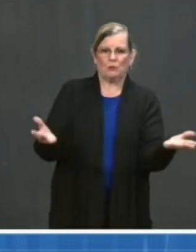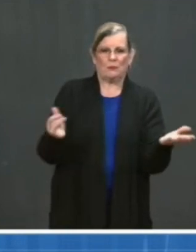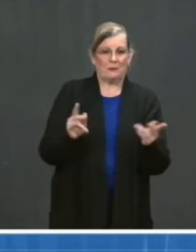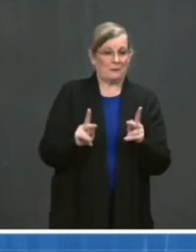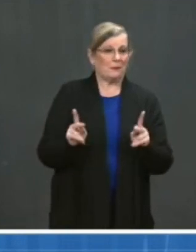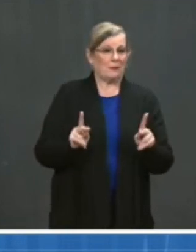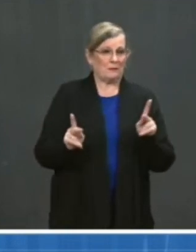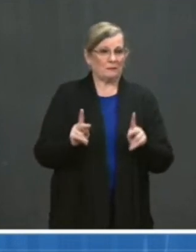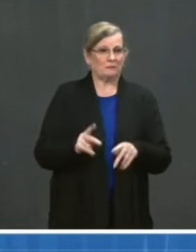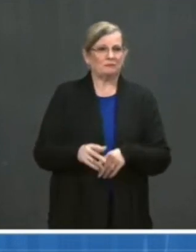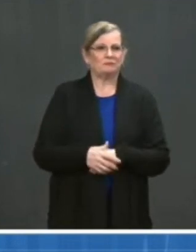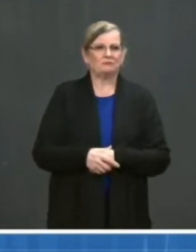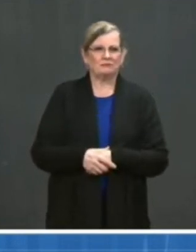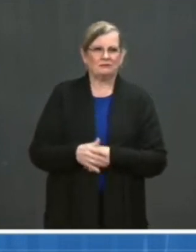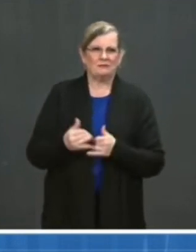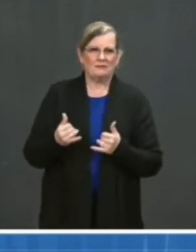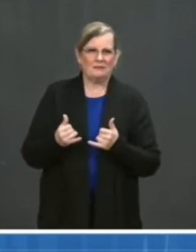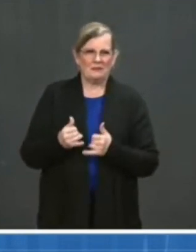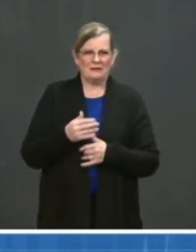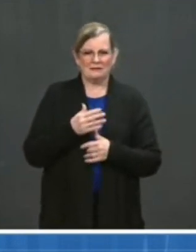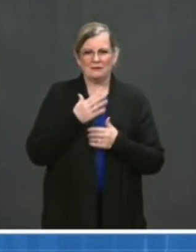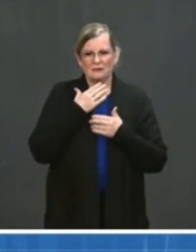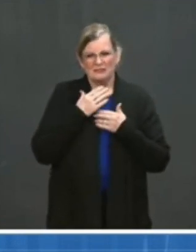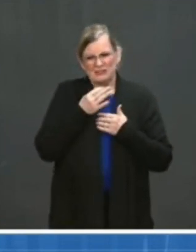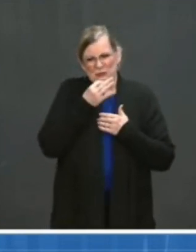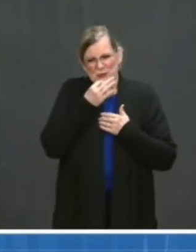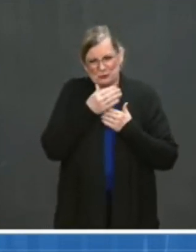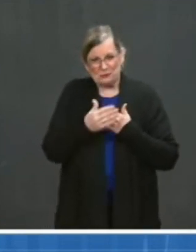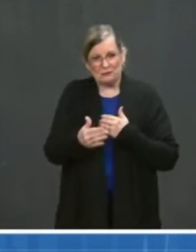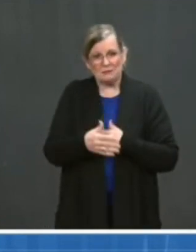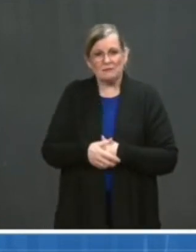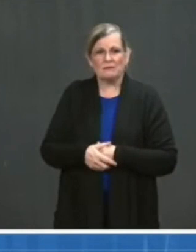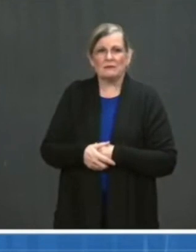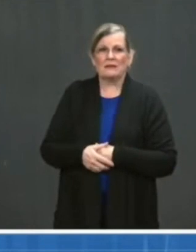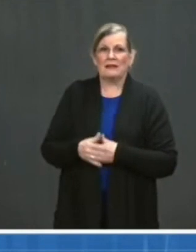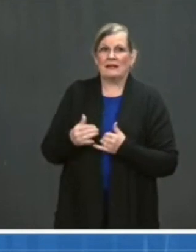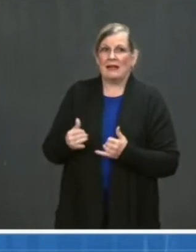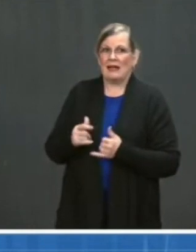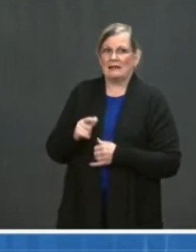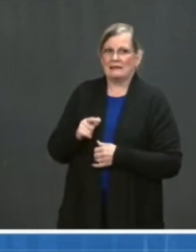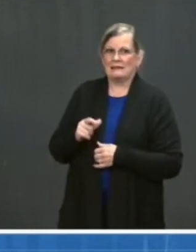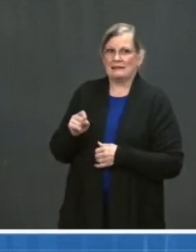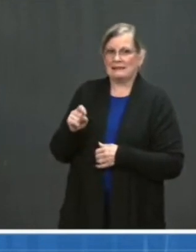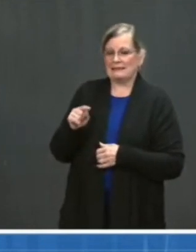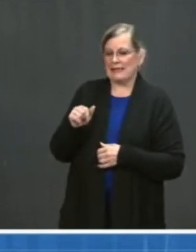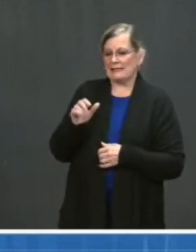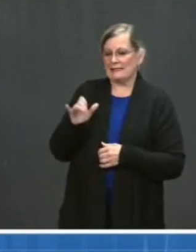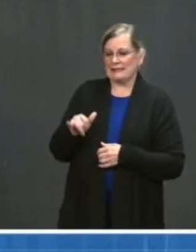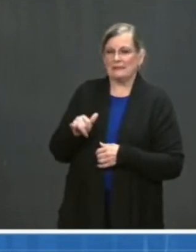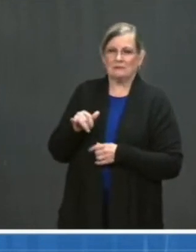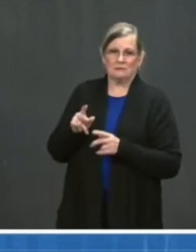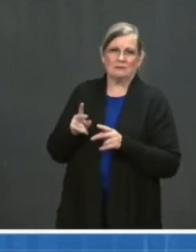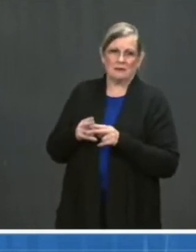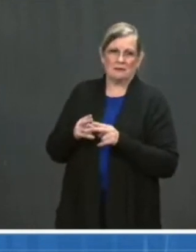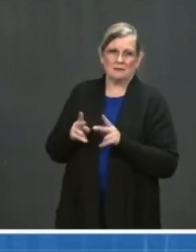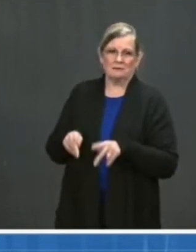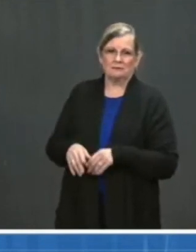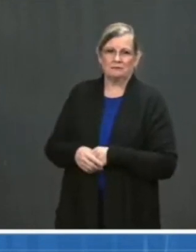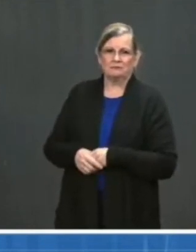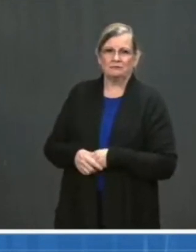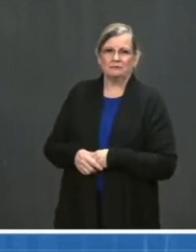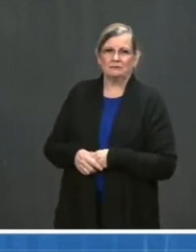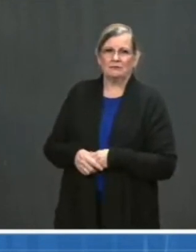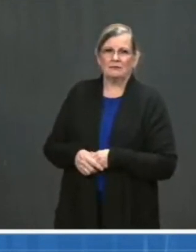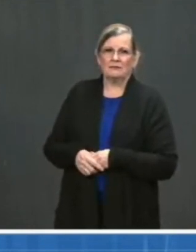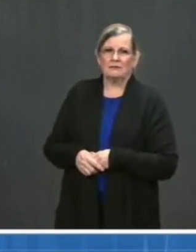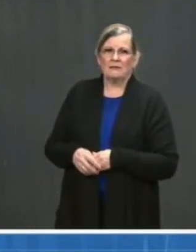Thank you. I wanted to ask about the travel guidance. It addresses the low risk to